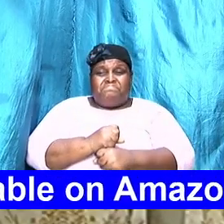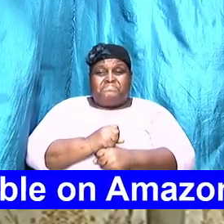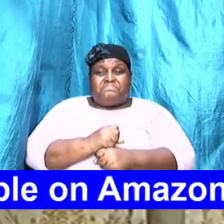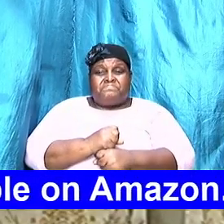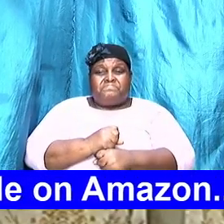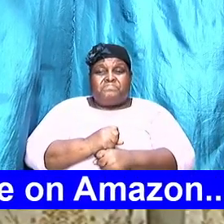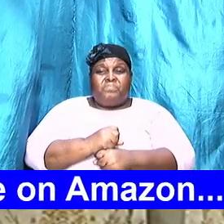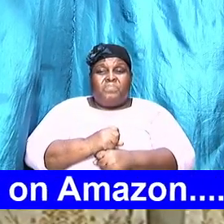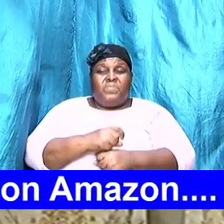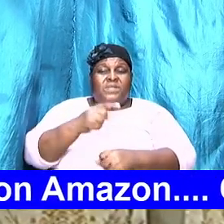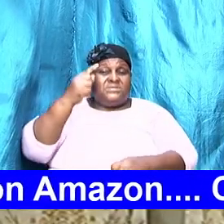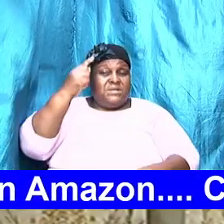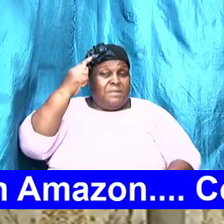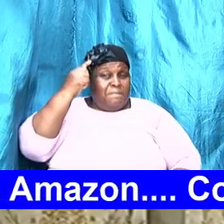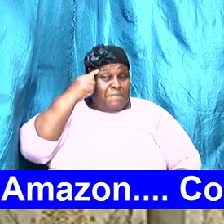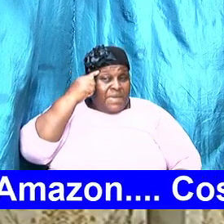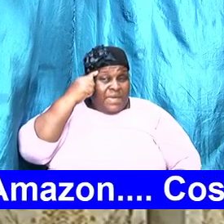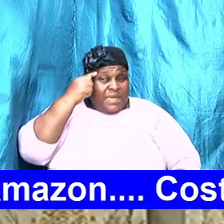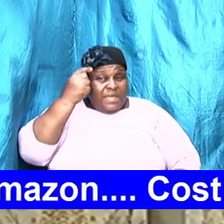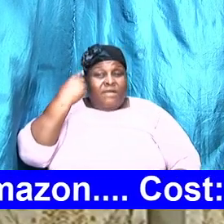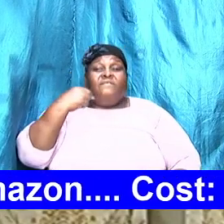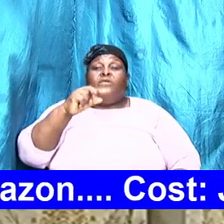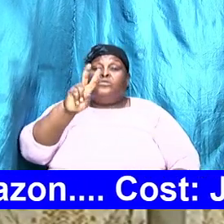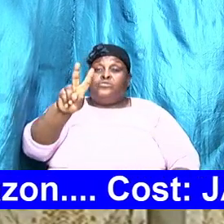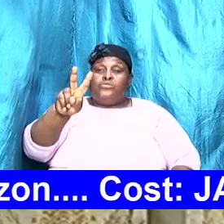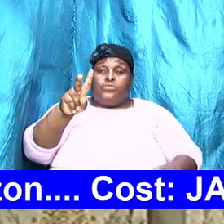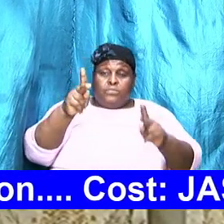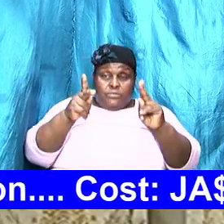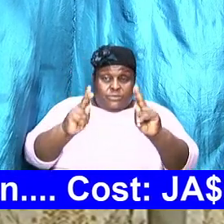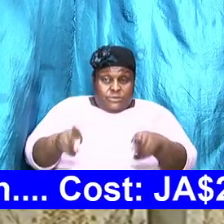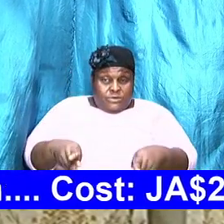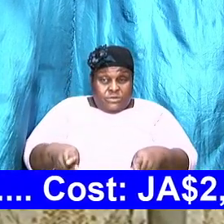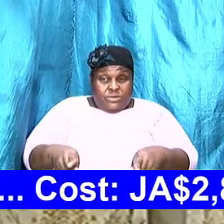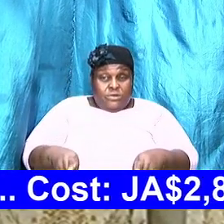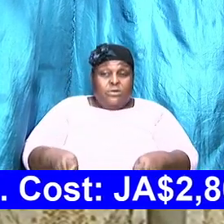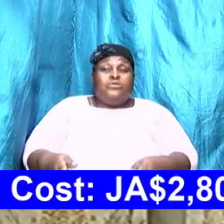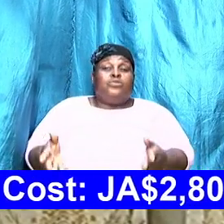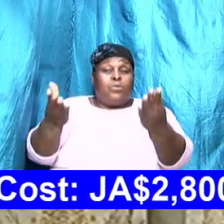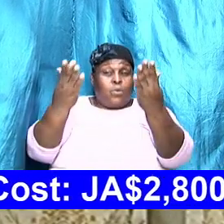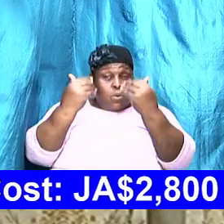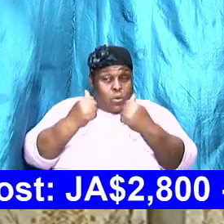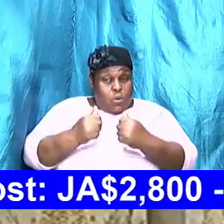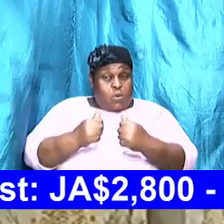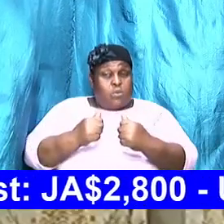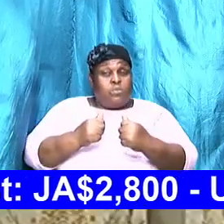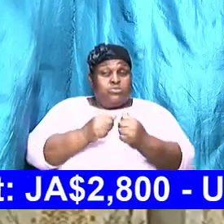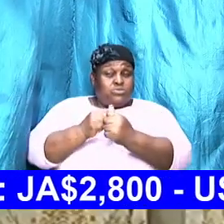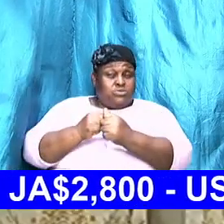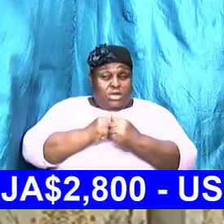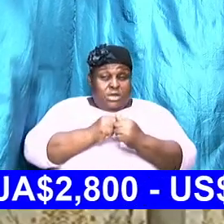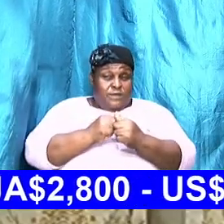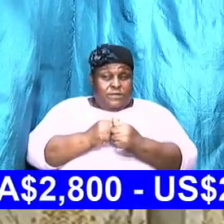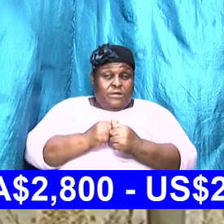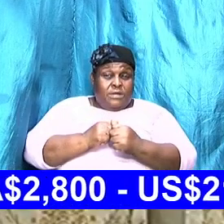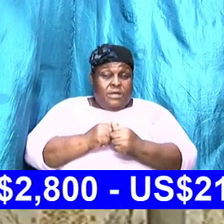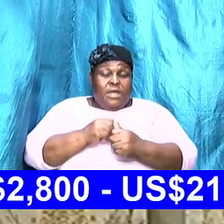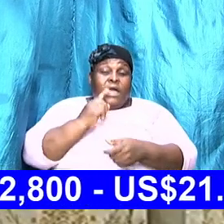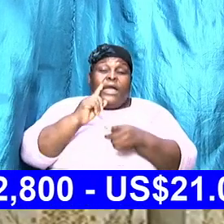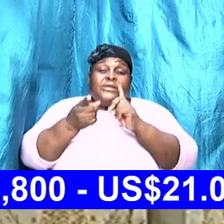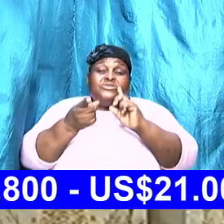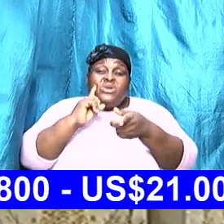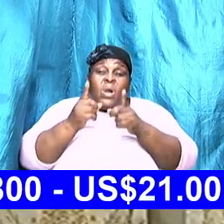is a mind for two persons to get to talking because you are Christian people.